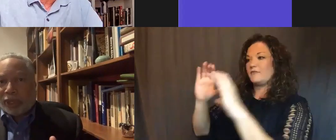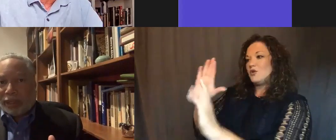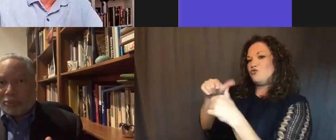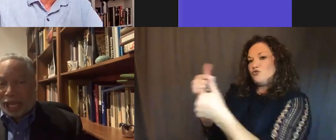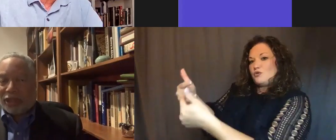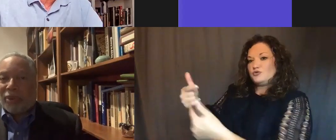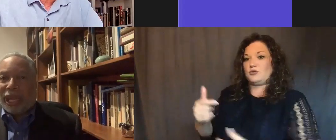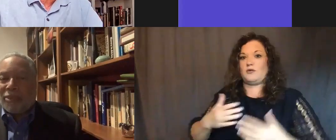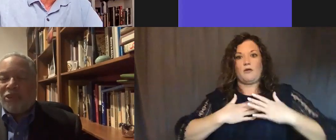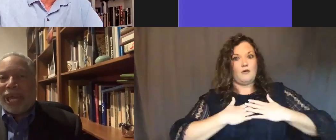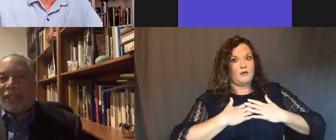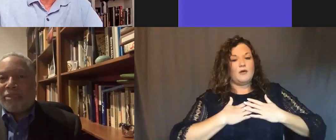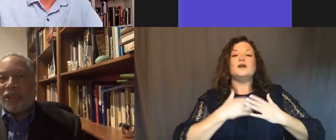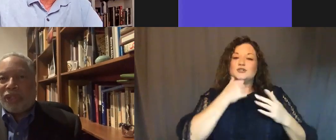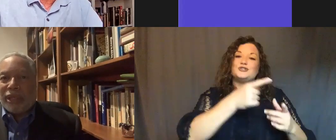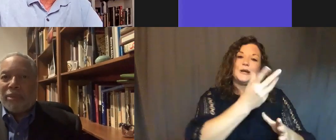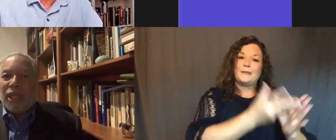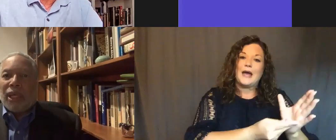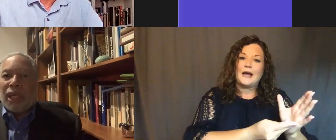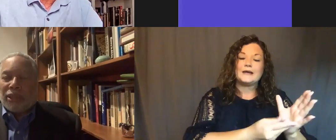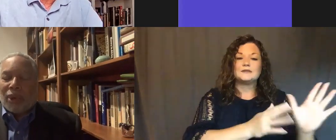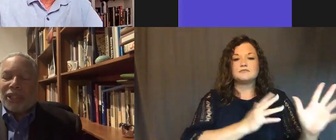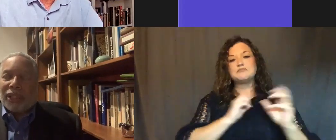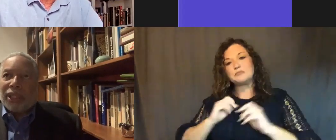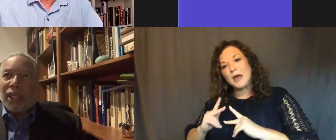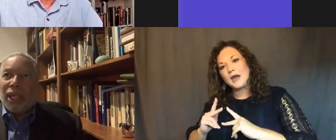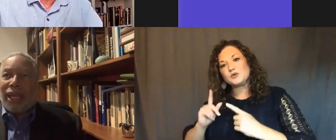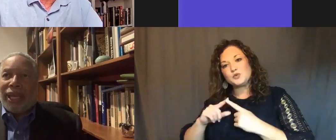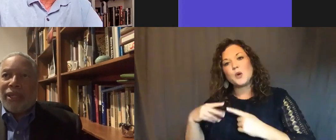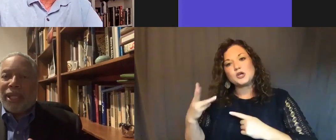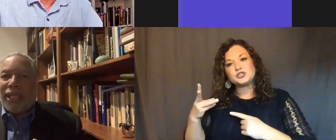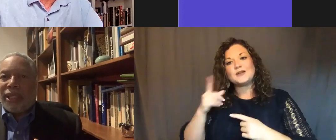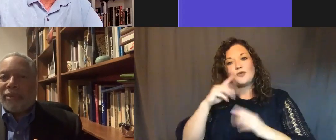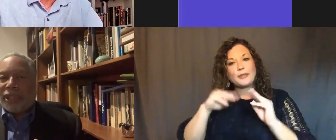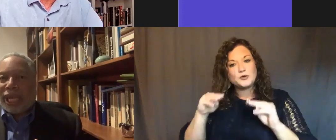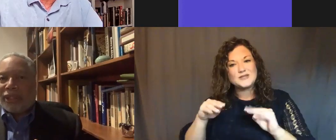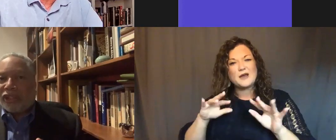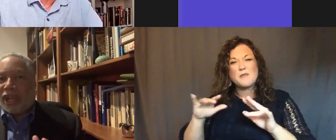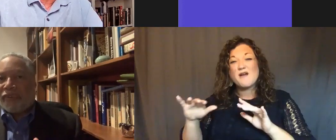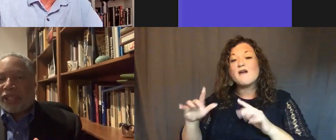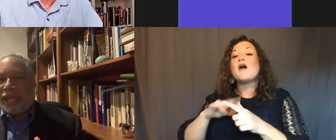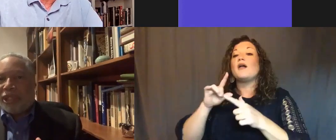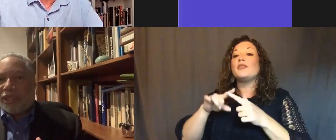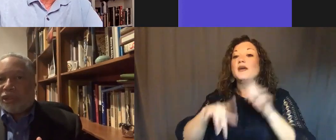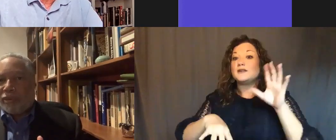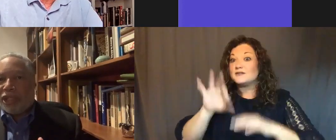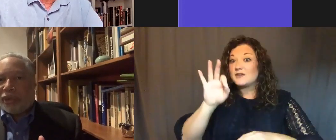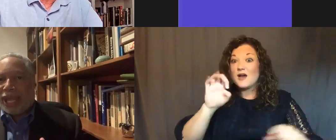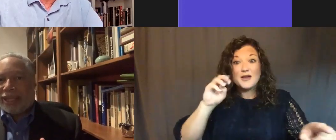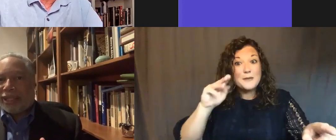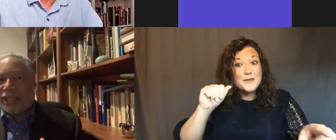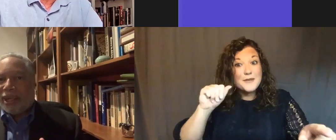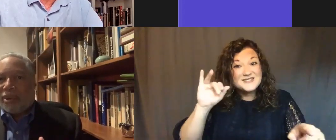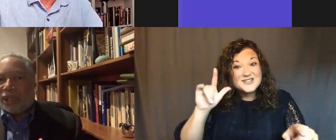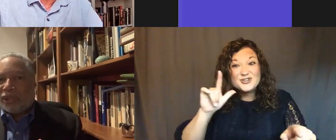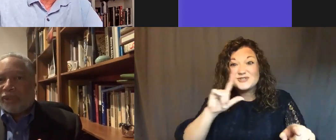subsequently passed away. I moved back to the museum, to Washington. And then there was that discovery that Emmett Till's original